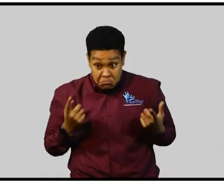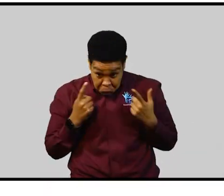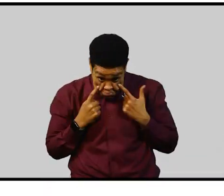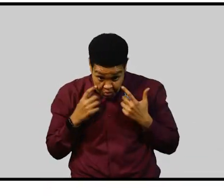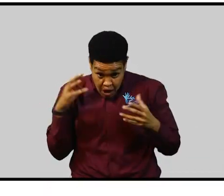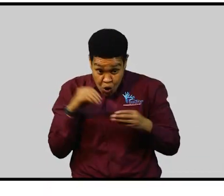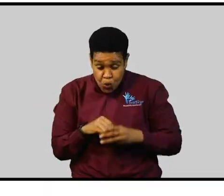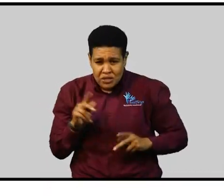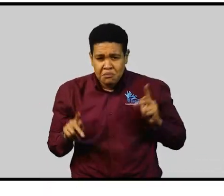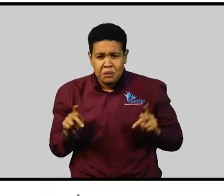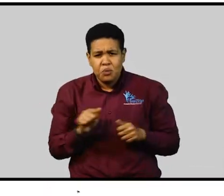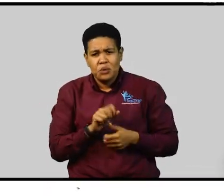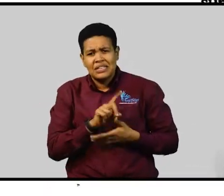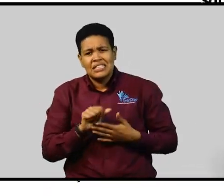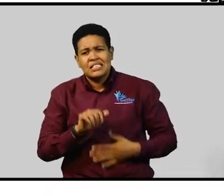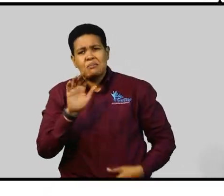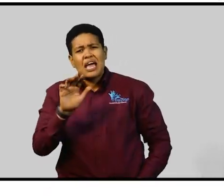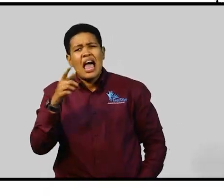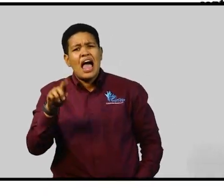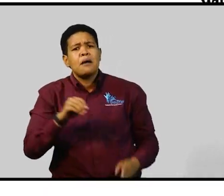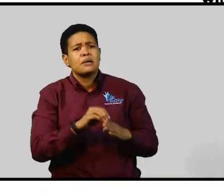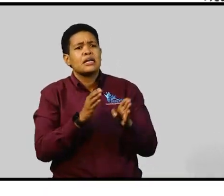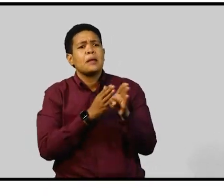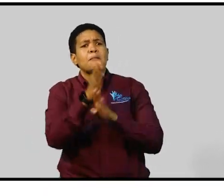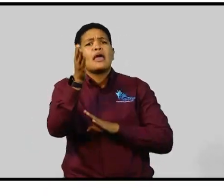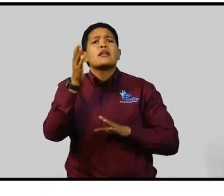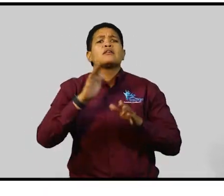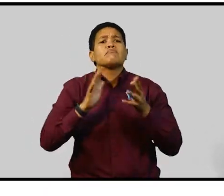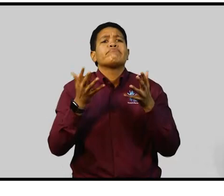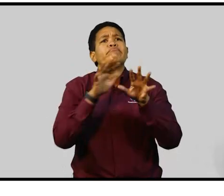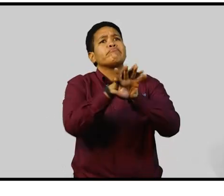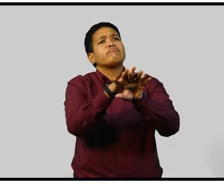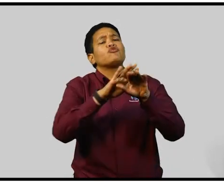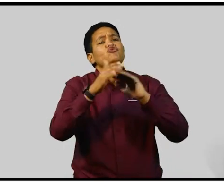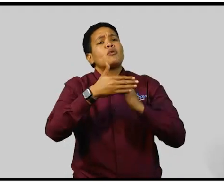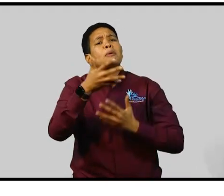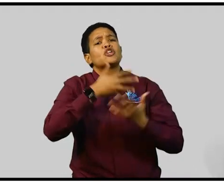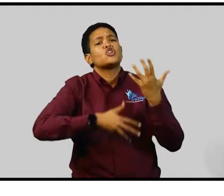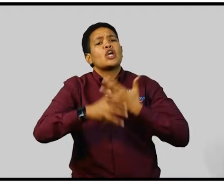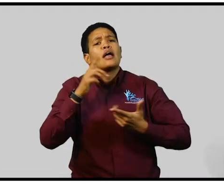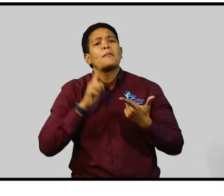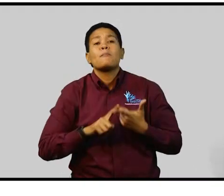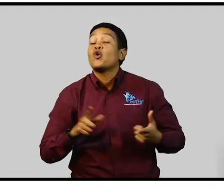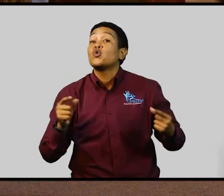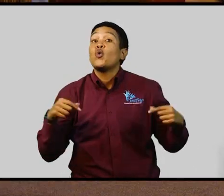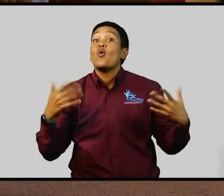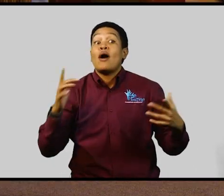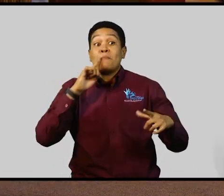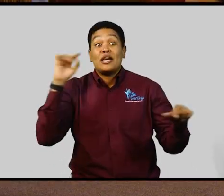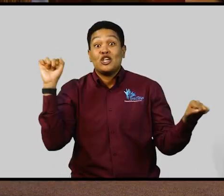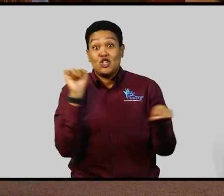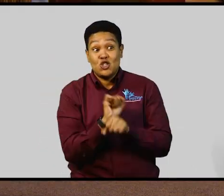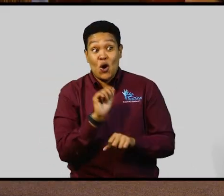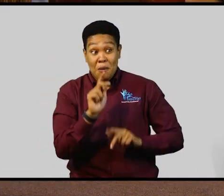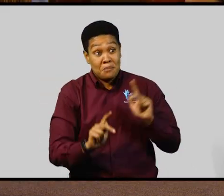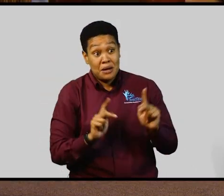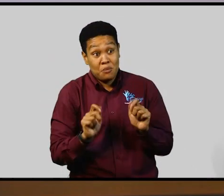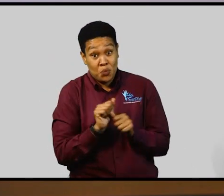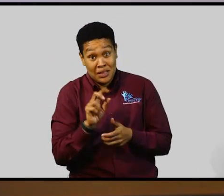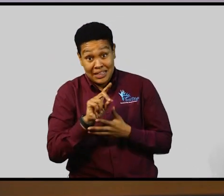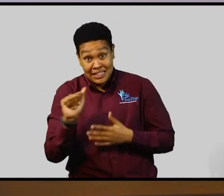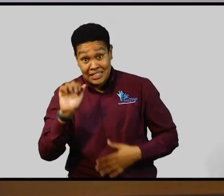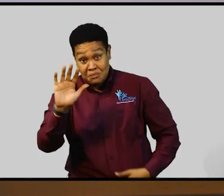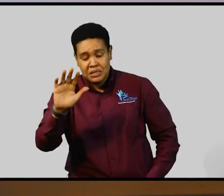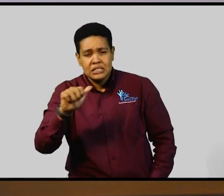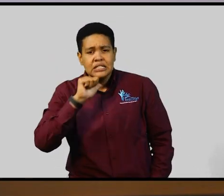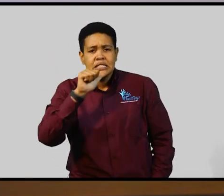inclusion of persons with disabilities in the mainstream of Jamaican society. And to ensure that persons with